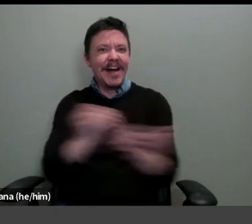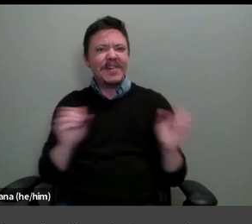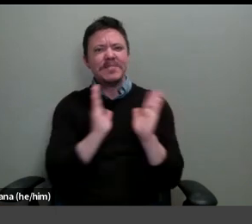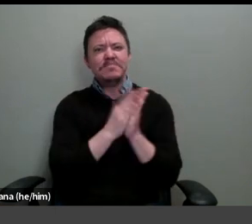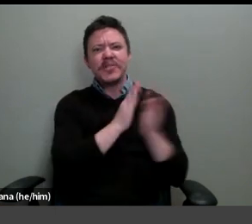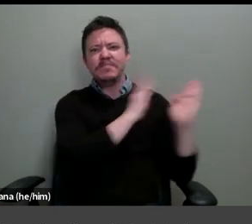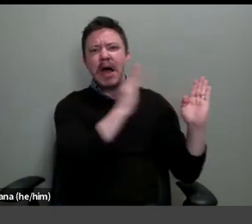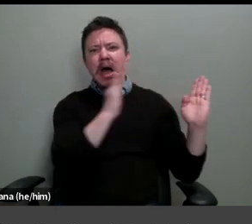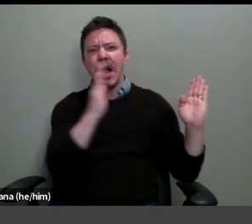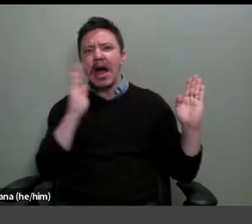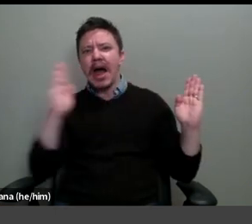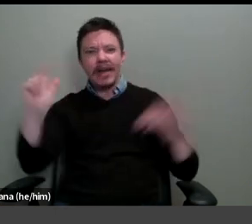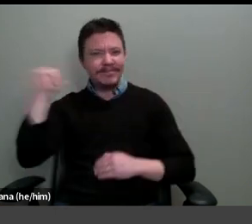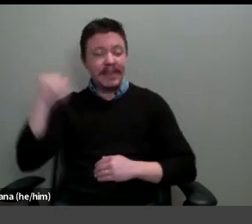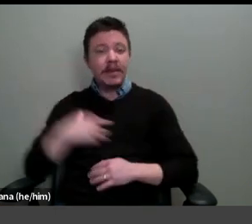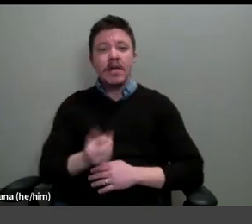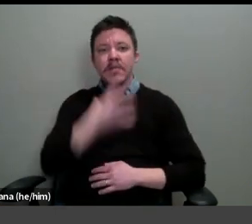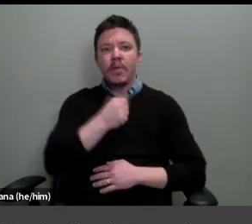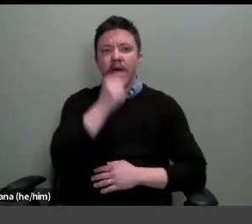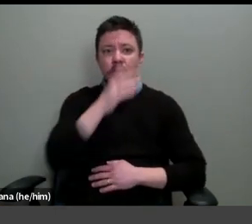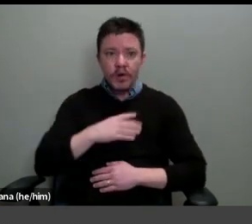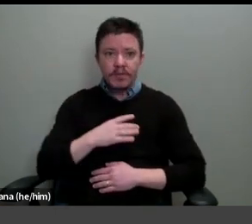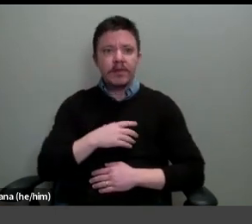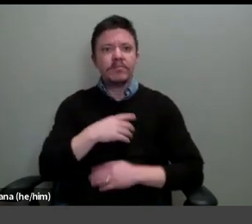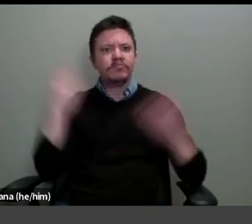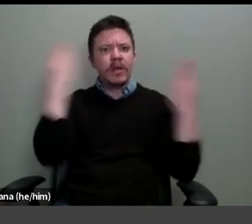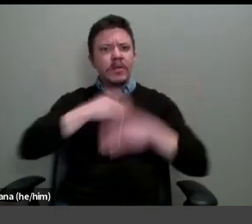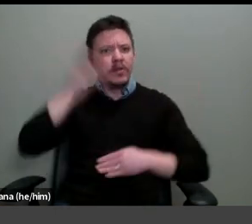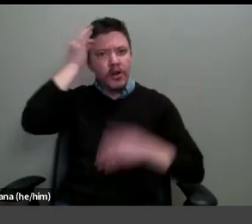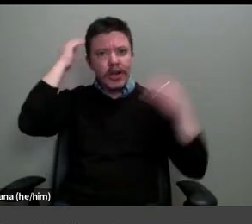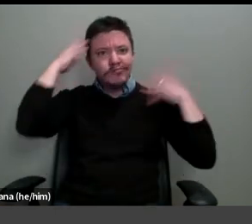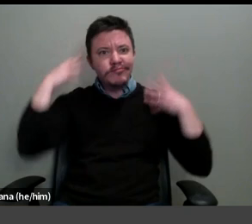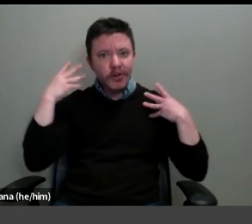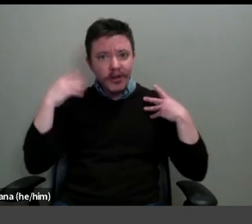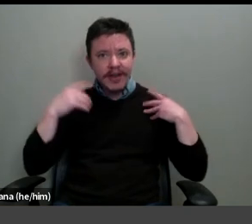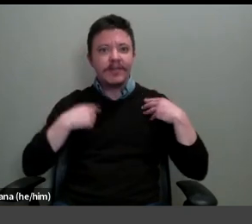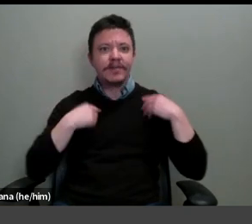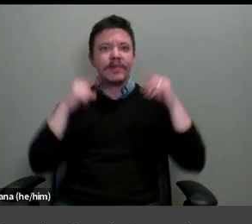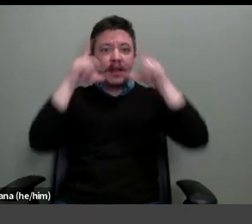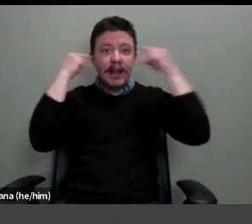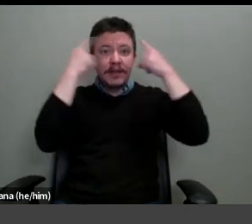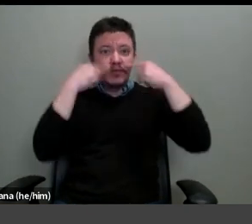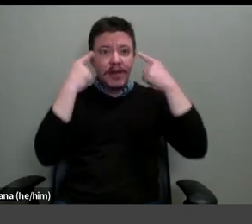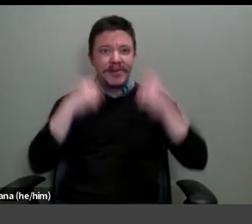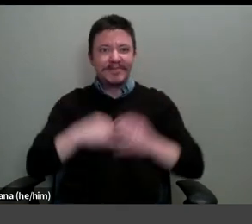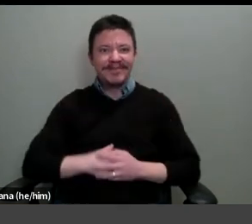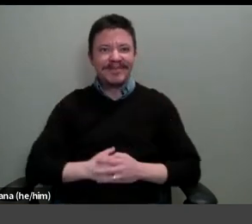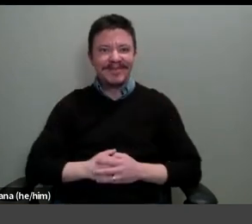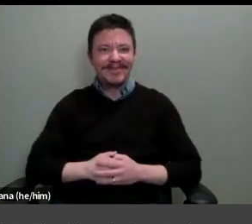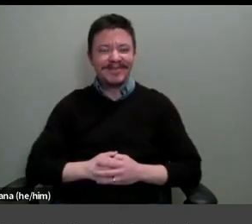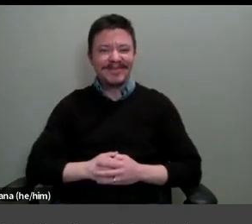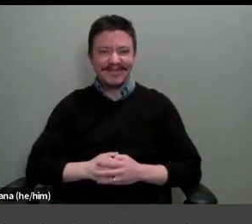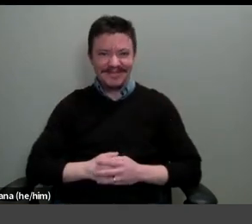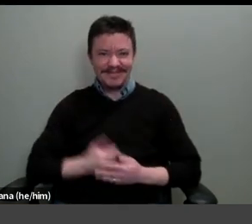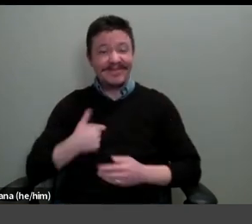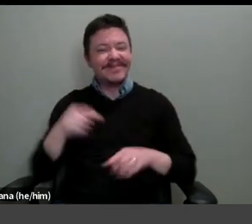And I am a white woman with curly dark hair and round glasses. I am